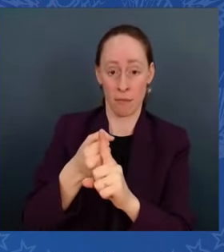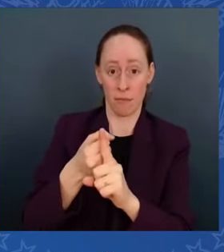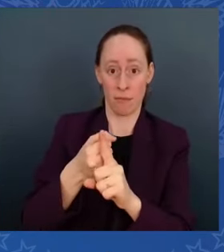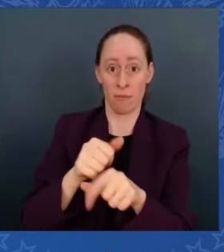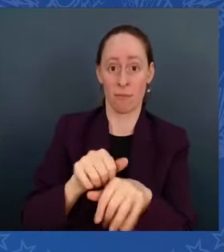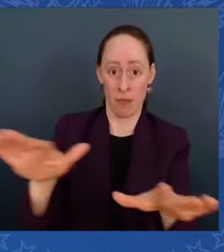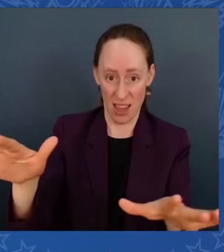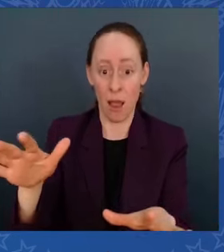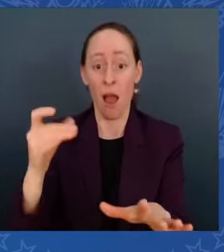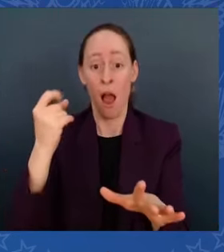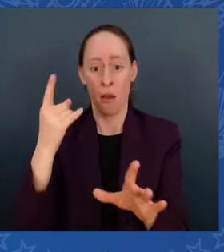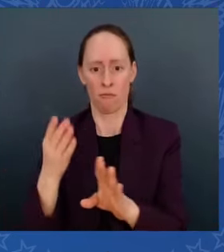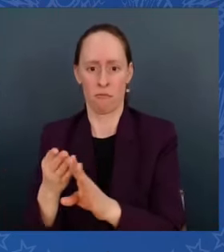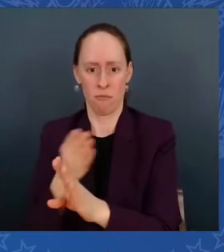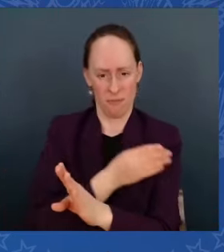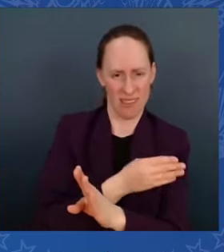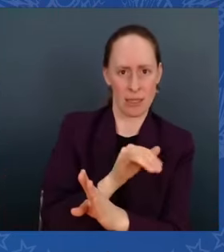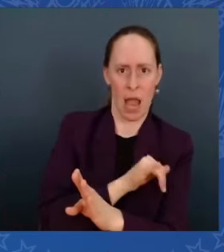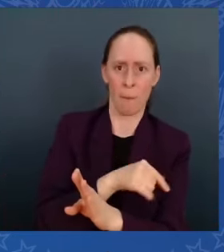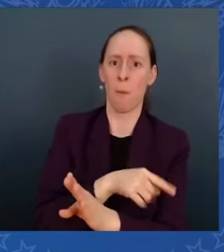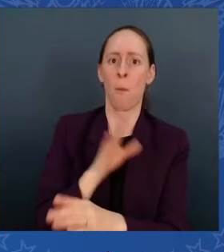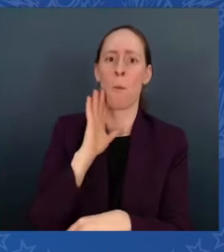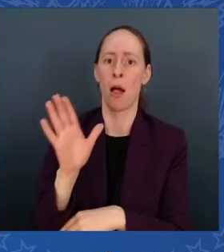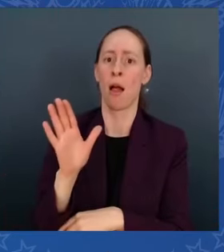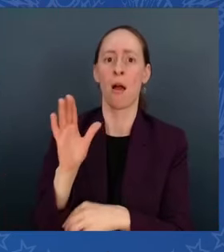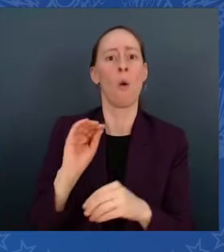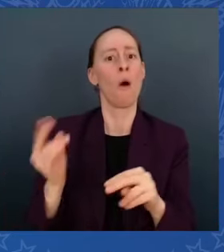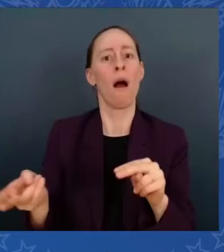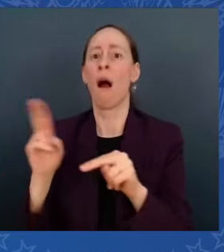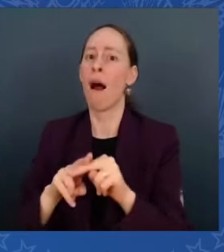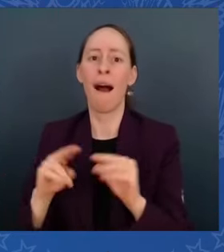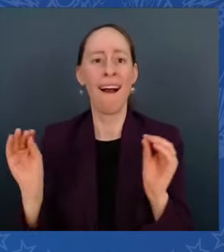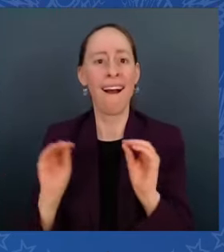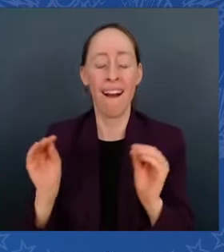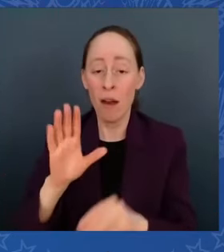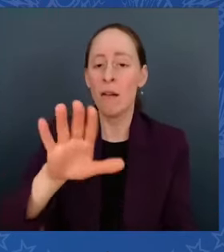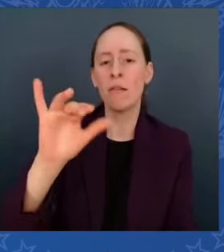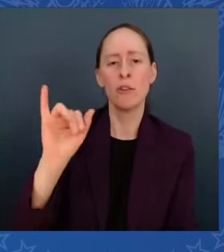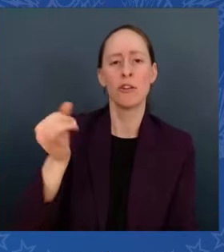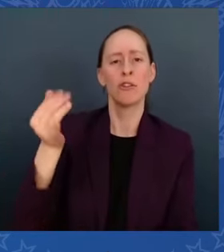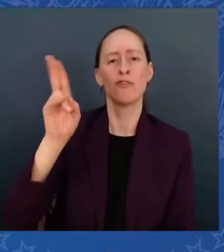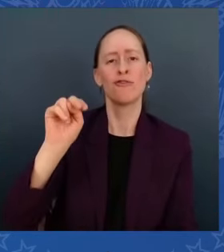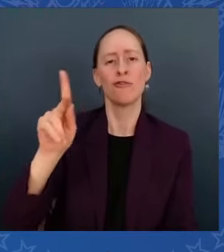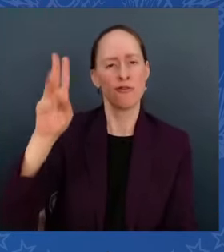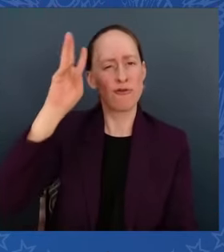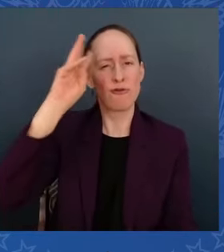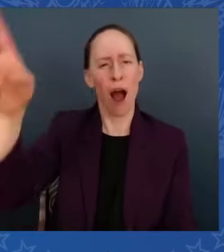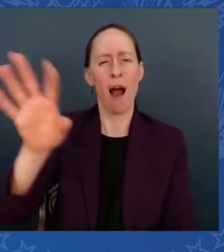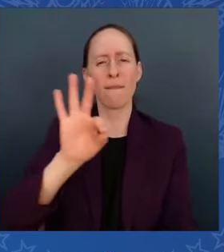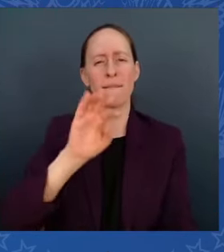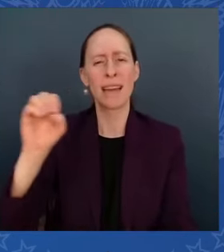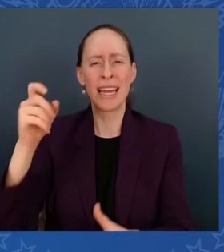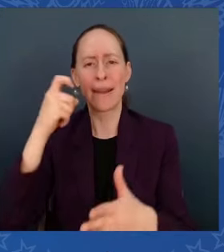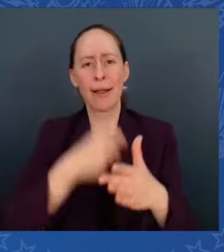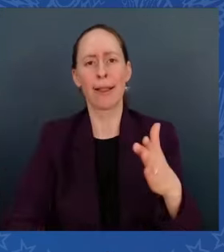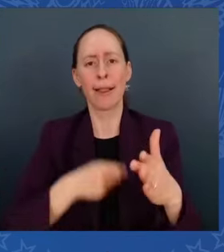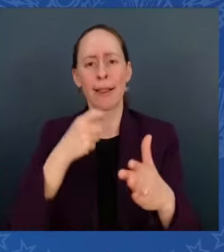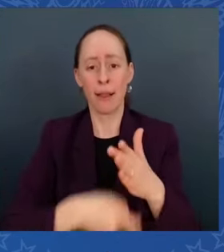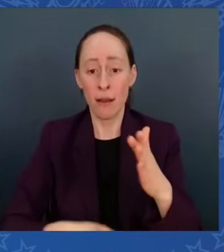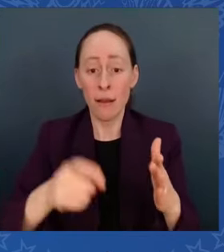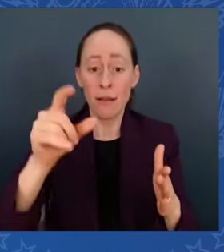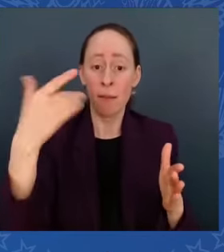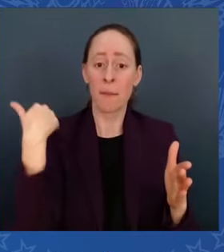We're eliminating thousands of junk fees. It used to be — right now, you bounce a check in your bank. You're likely to be charged